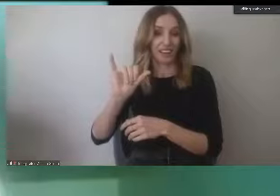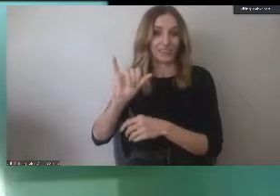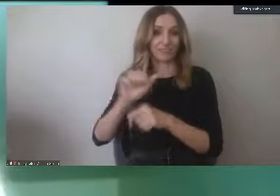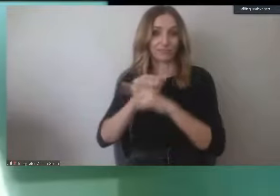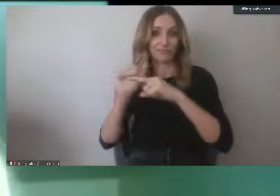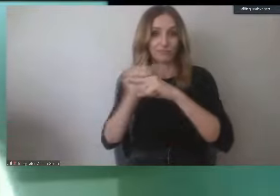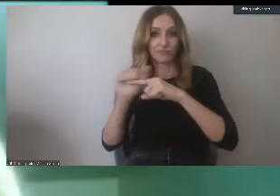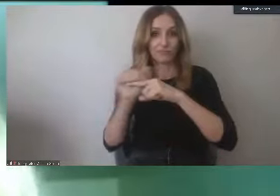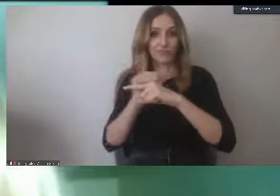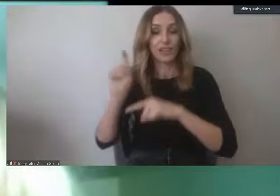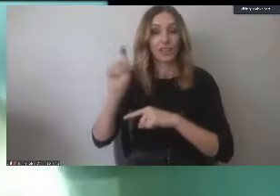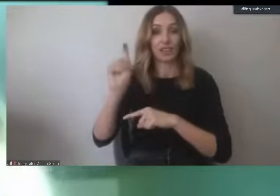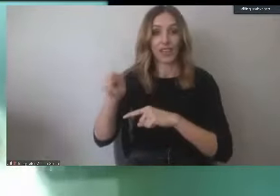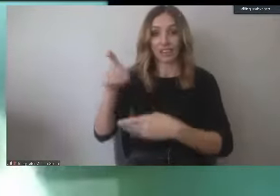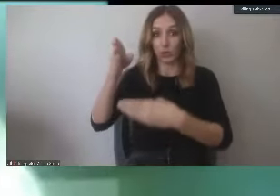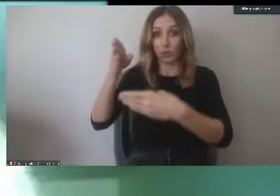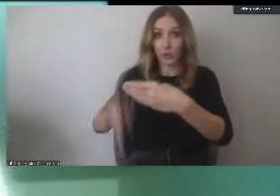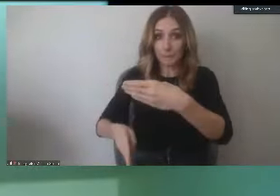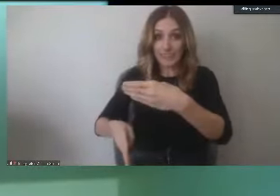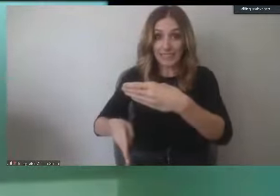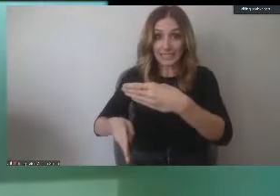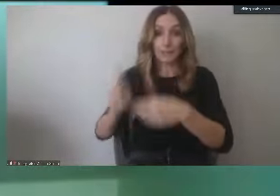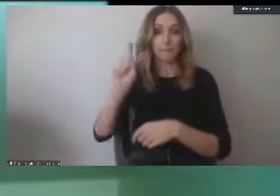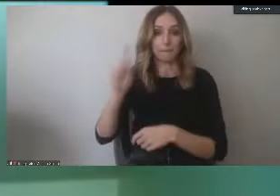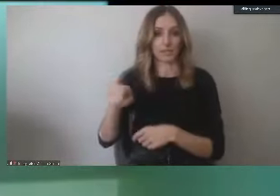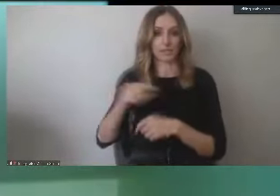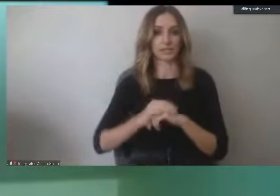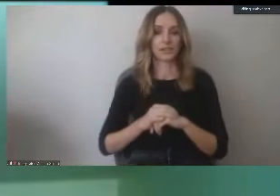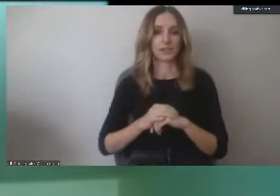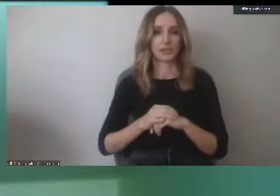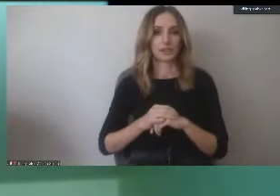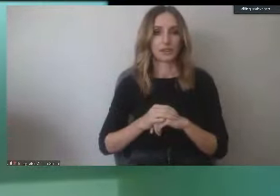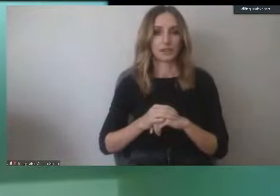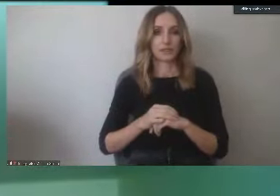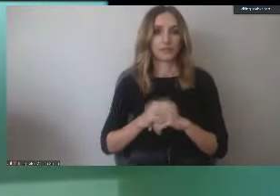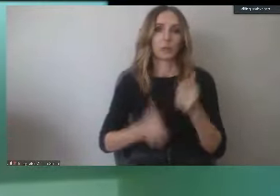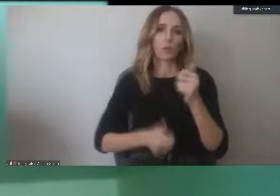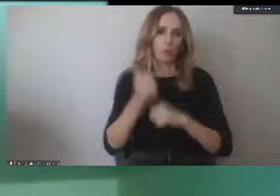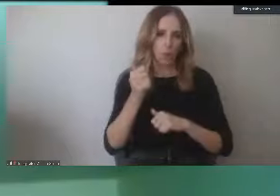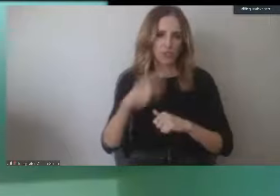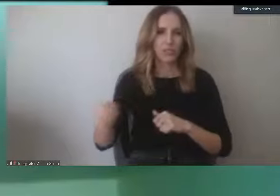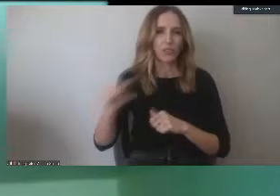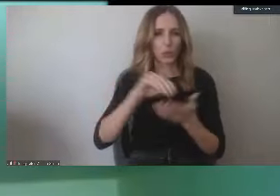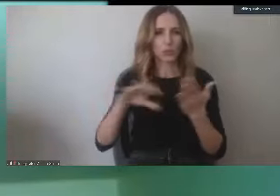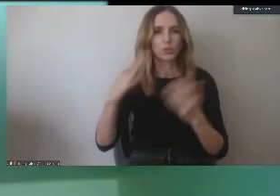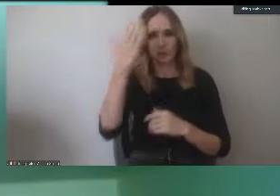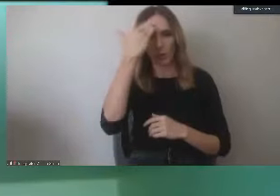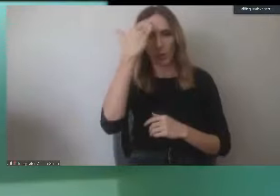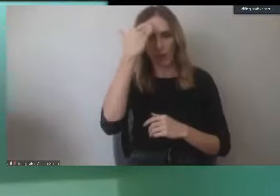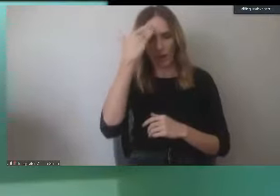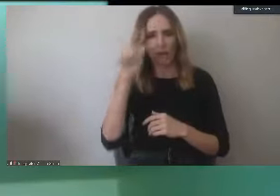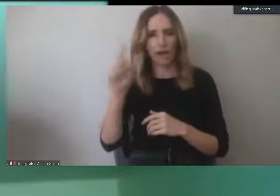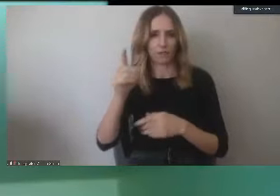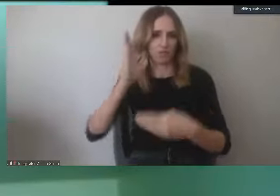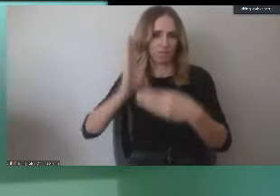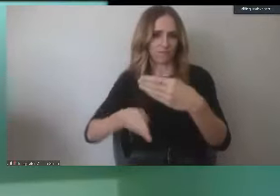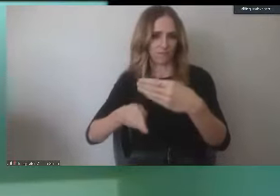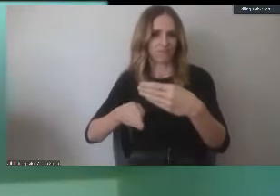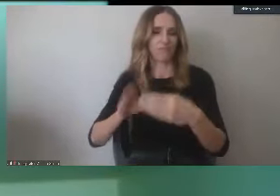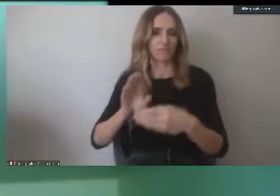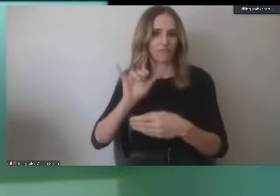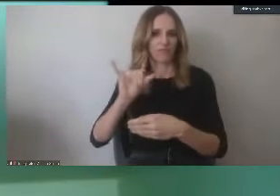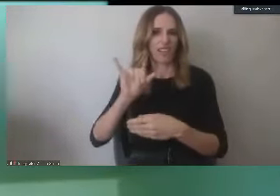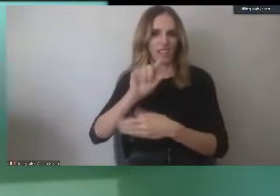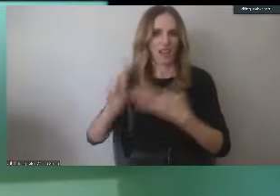have to complete this requirement. It's not optional, as the students in this program know. But the good news is that the hospitals are